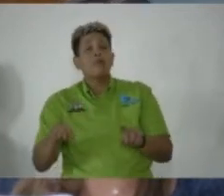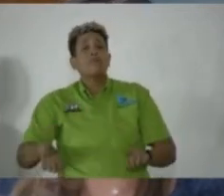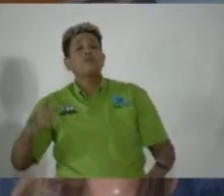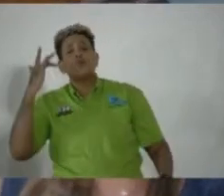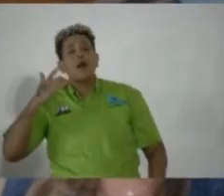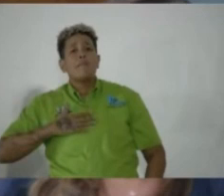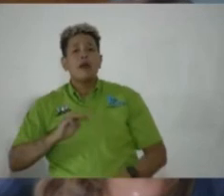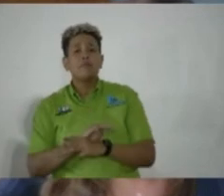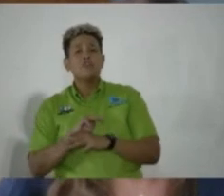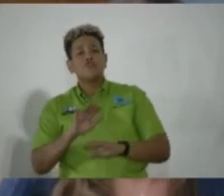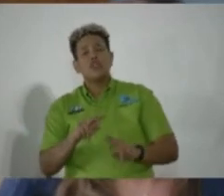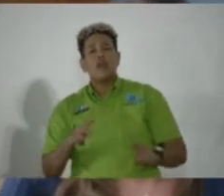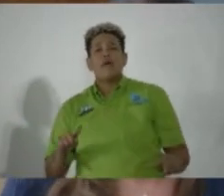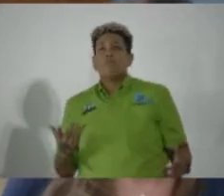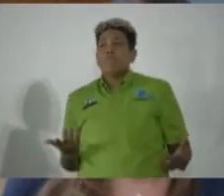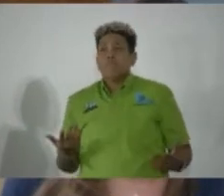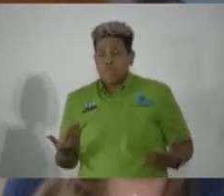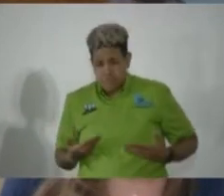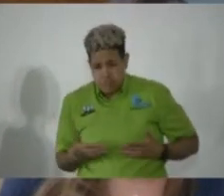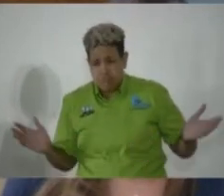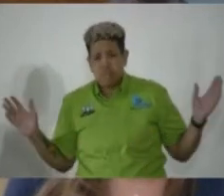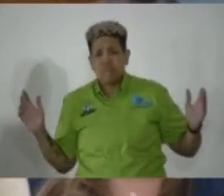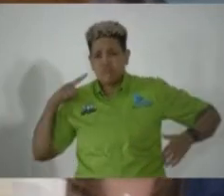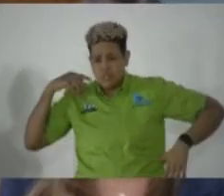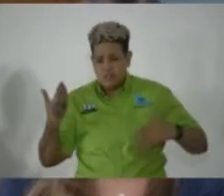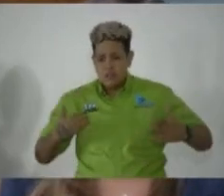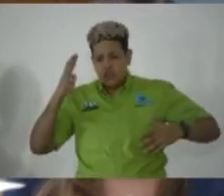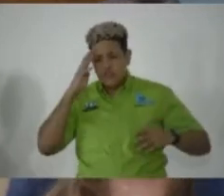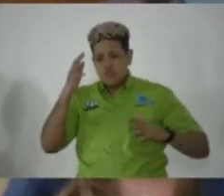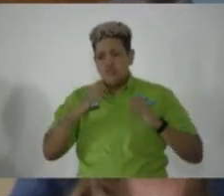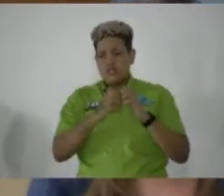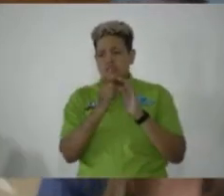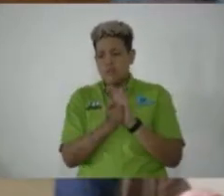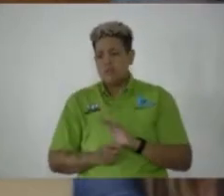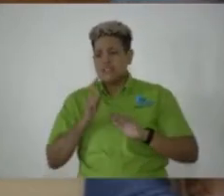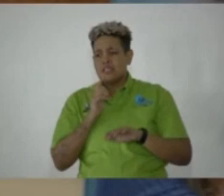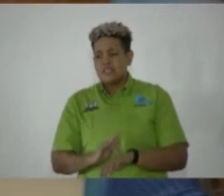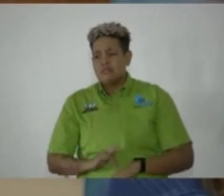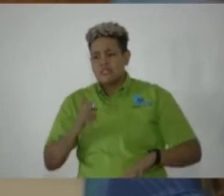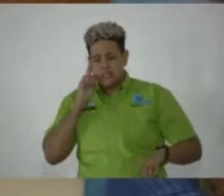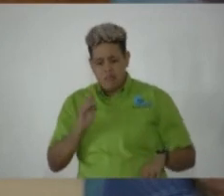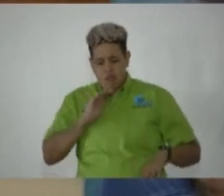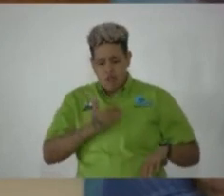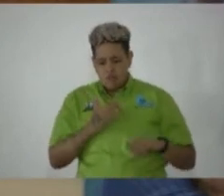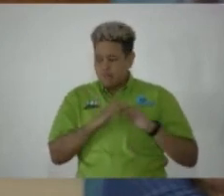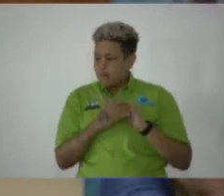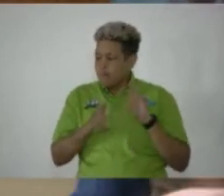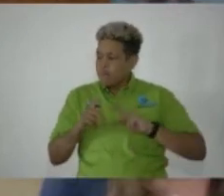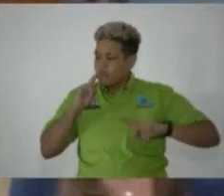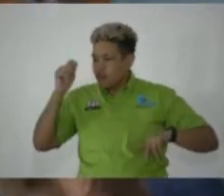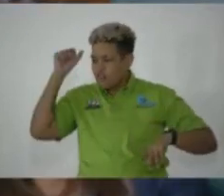why my ministry has been relentless in creating moments and spaces for our Jamaican people to